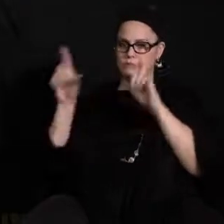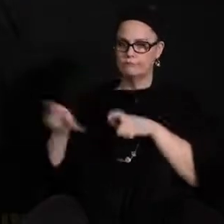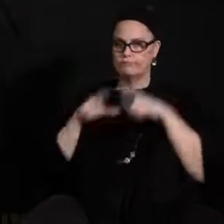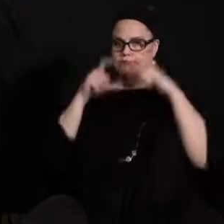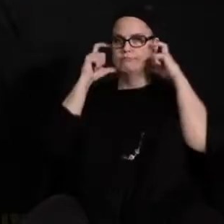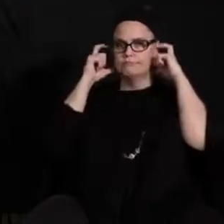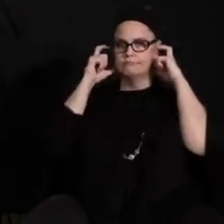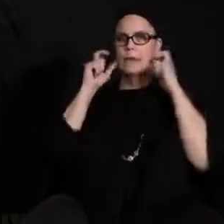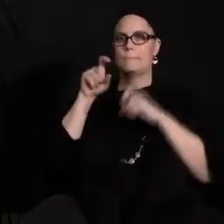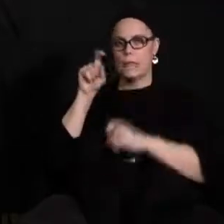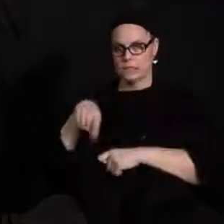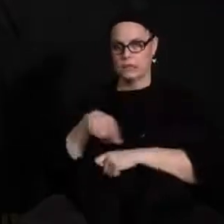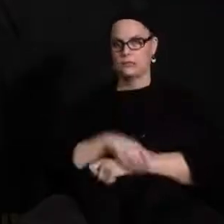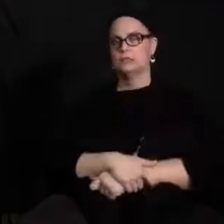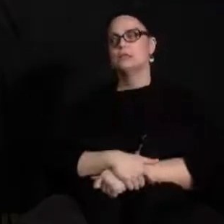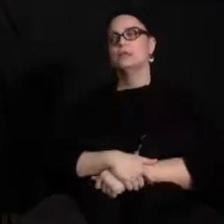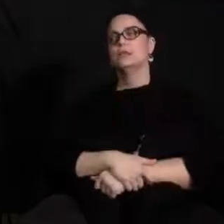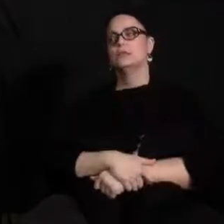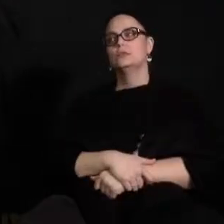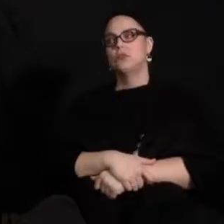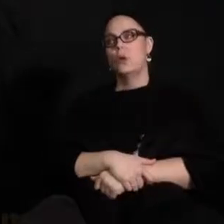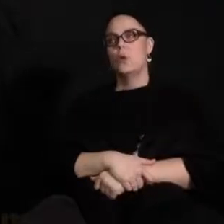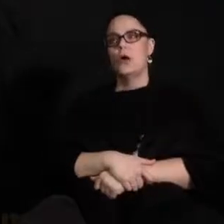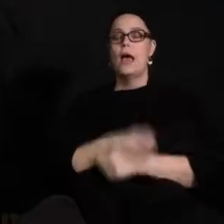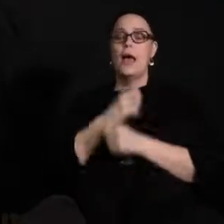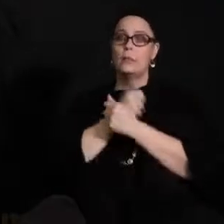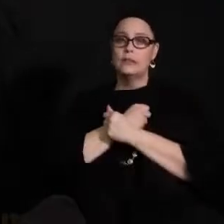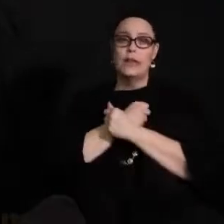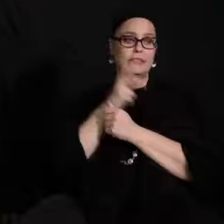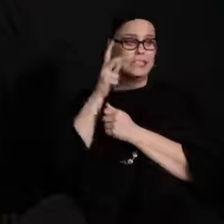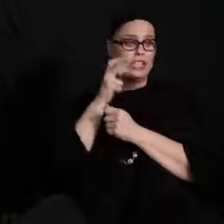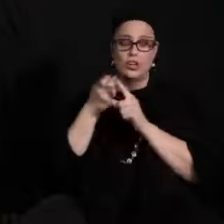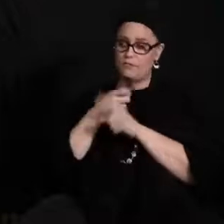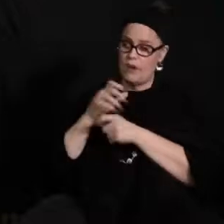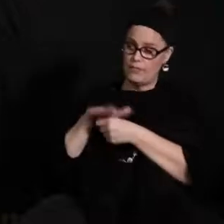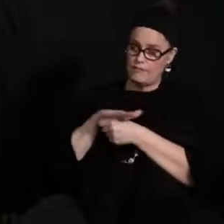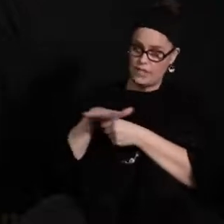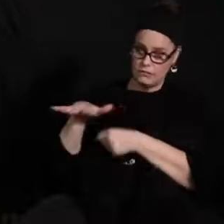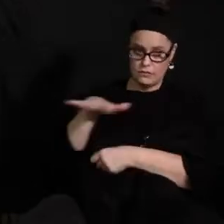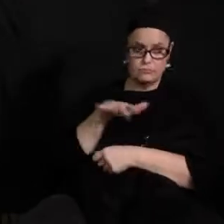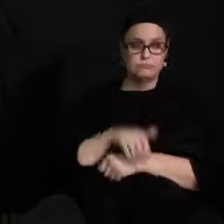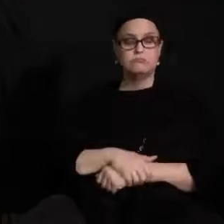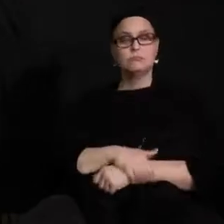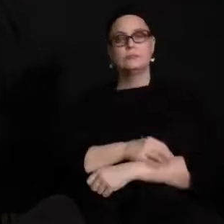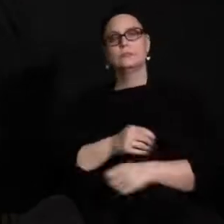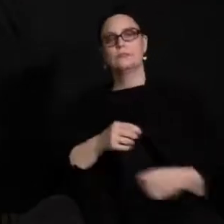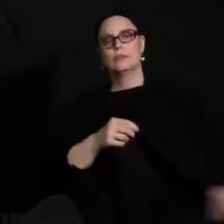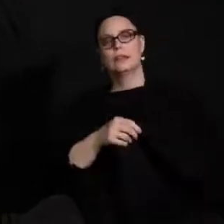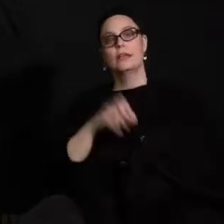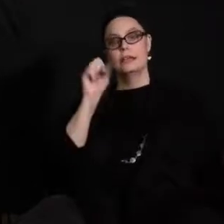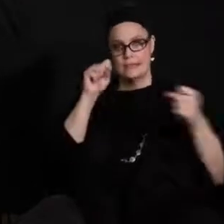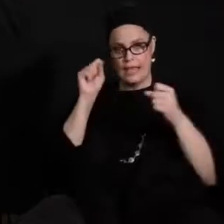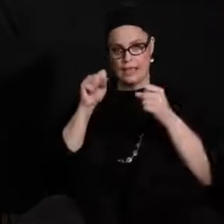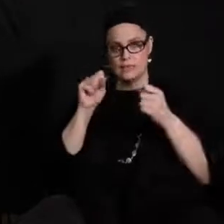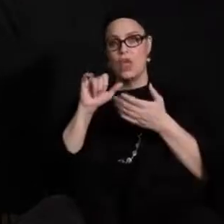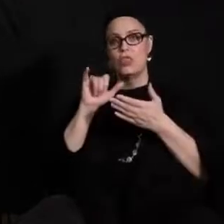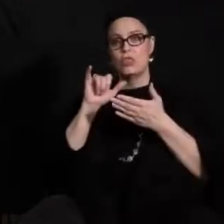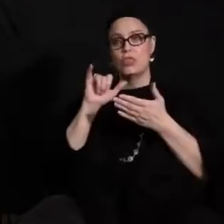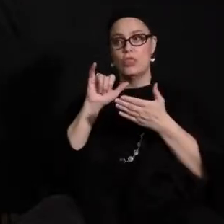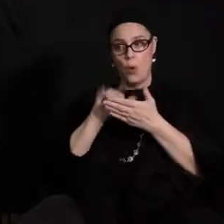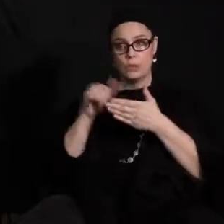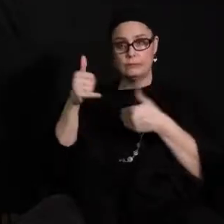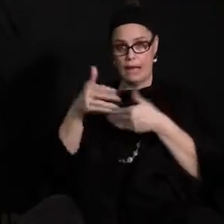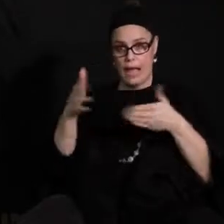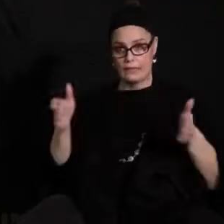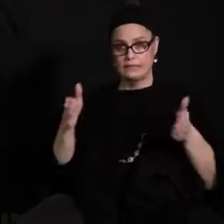are available and um i see principal v bar and i'd love to hear from the field and those boxes of instrument masks have